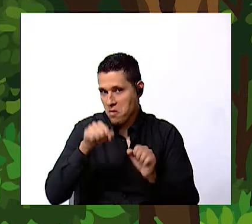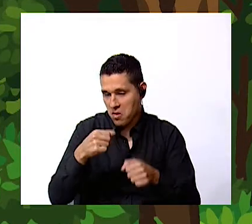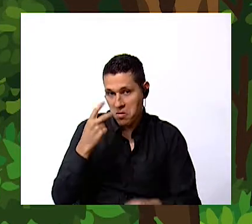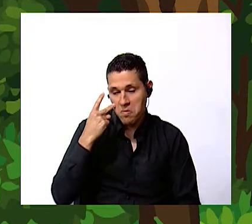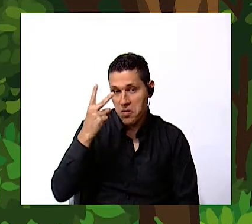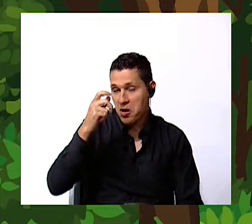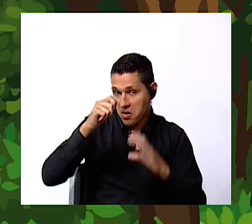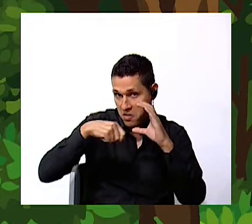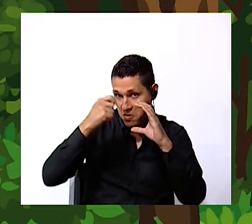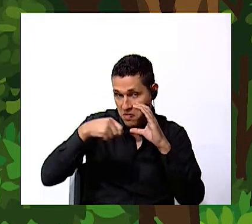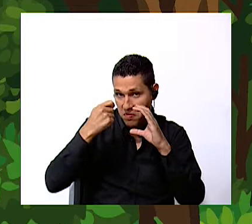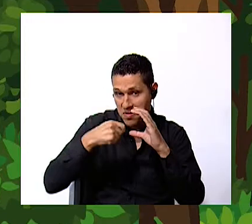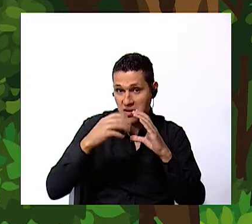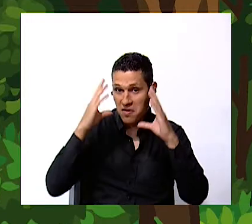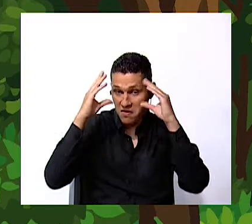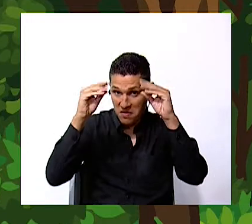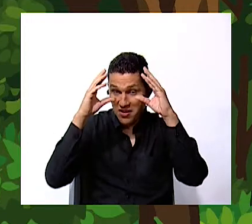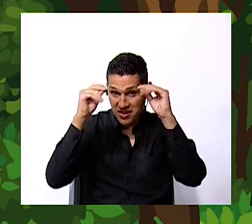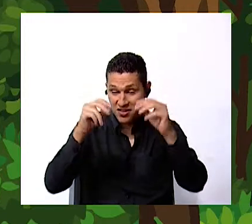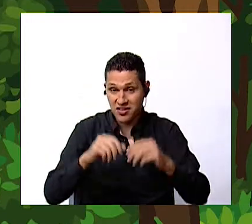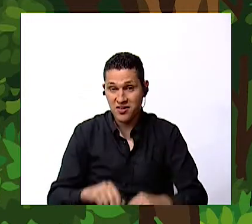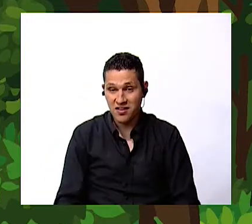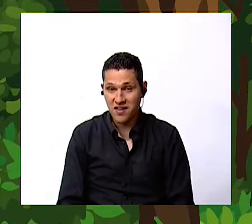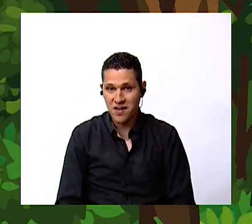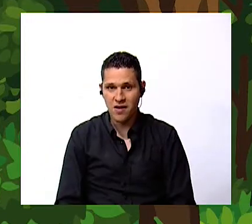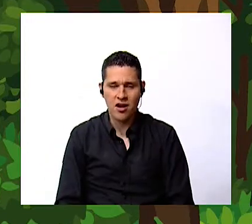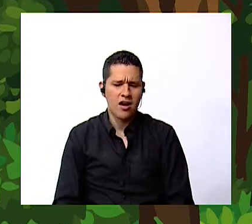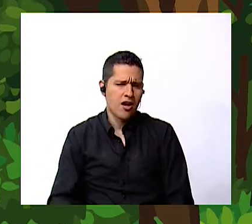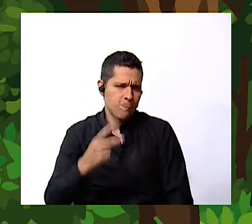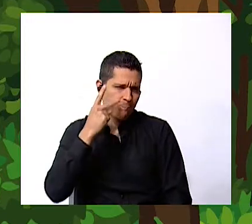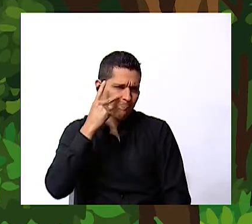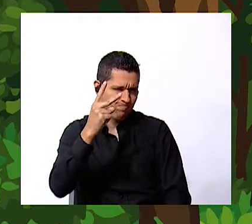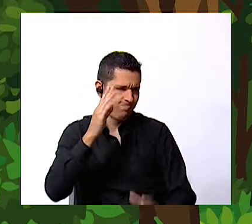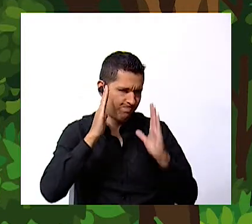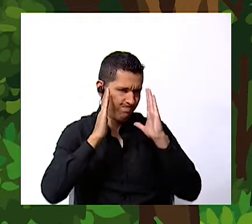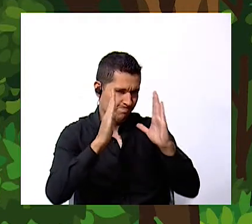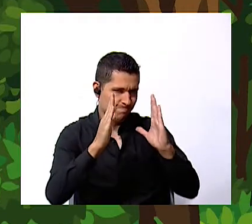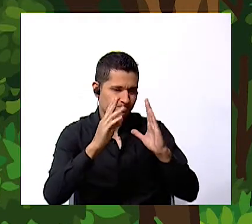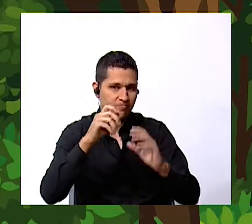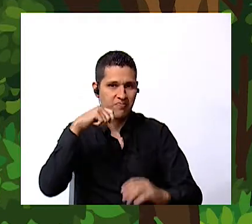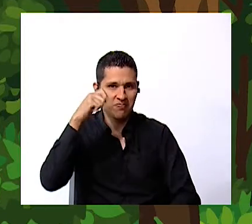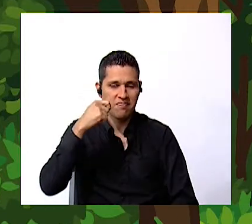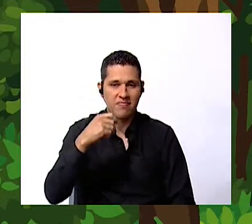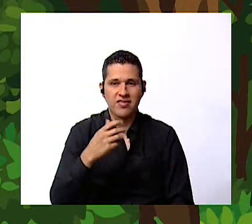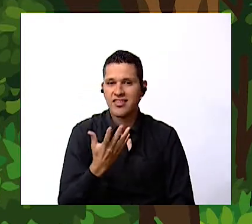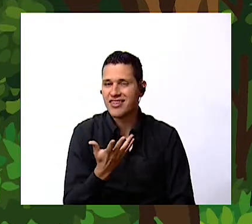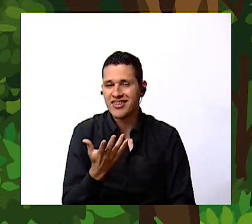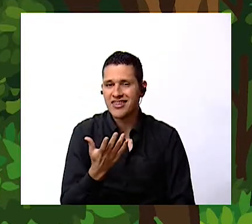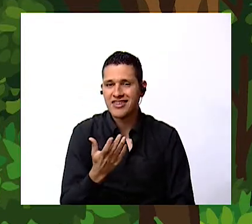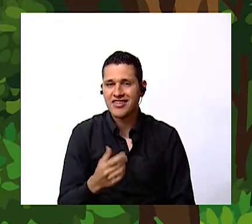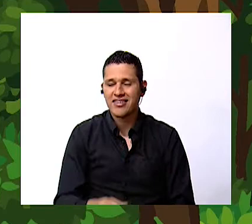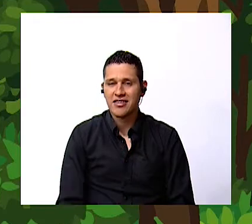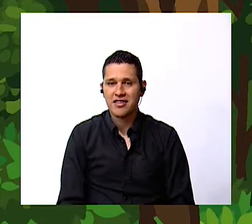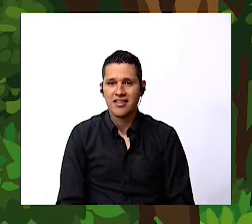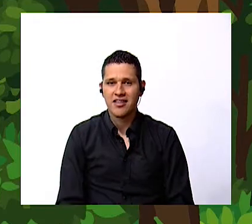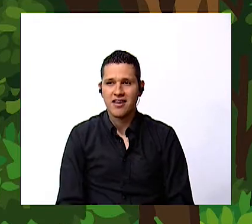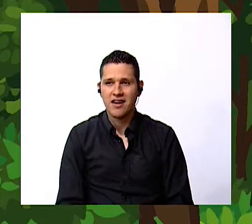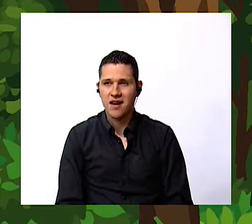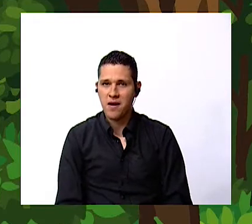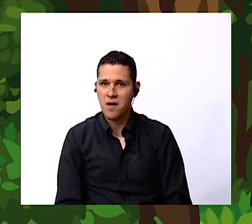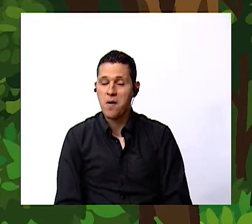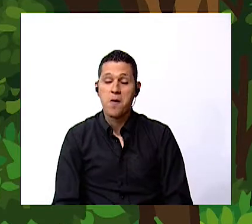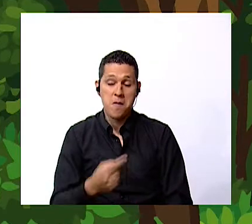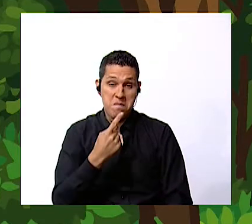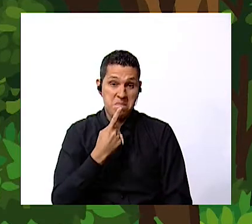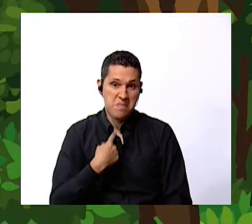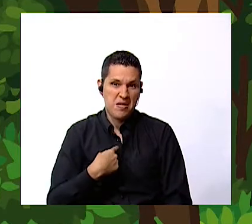so pay attention to this video and see what animals can you find in